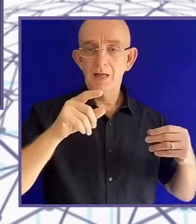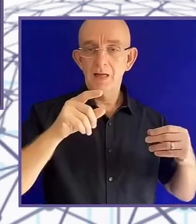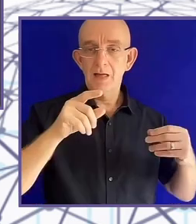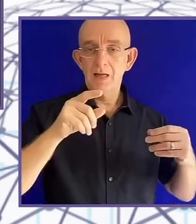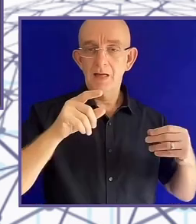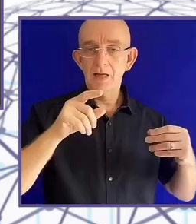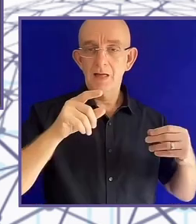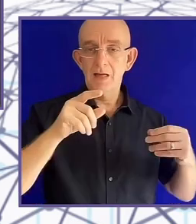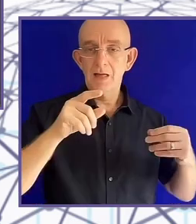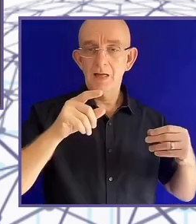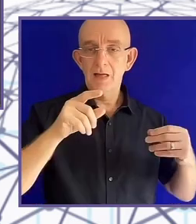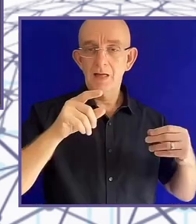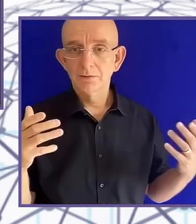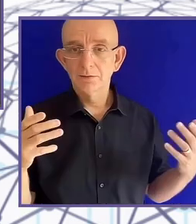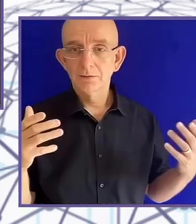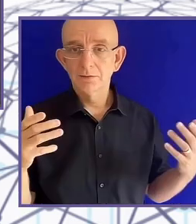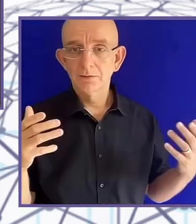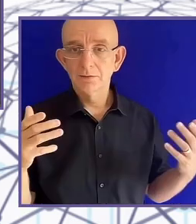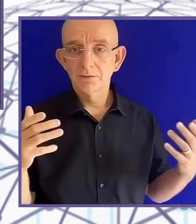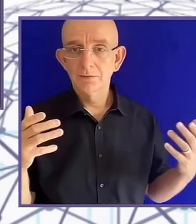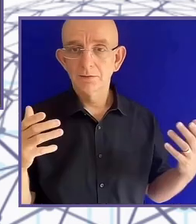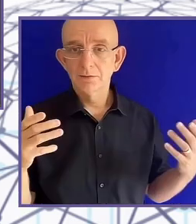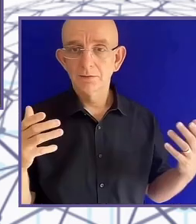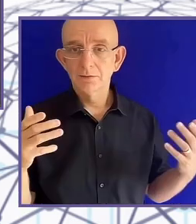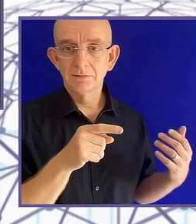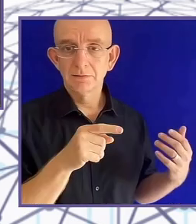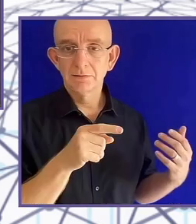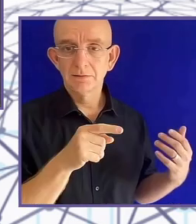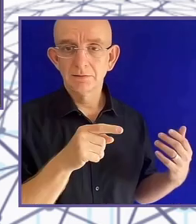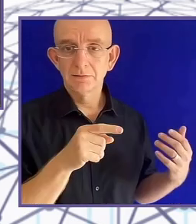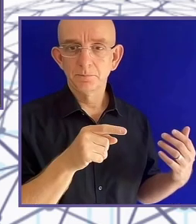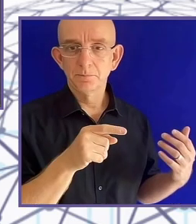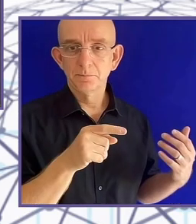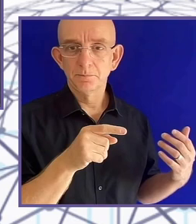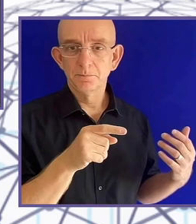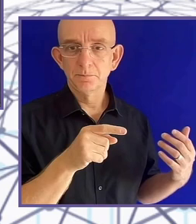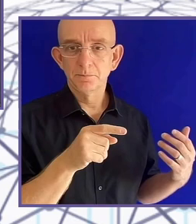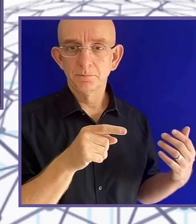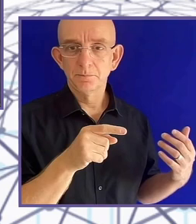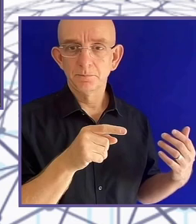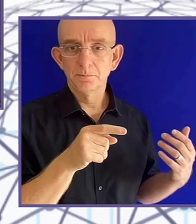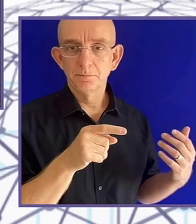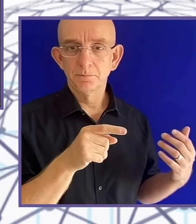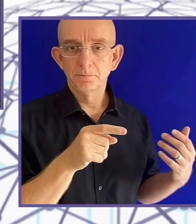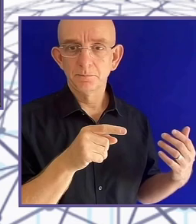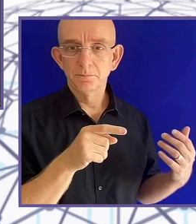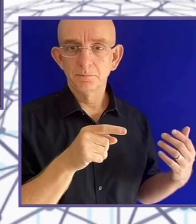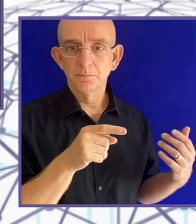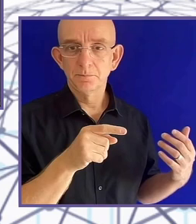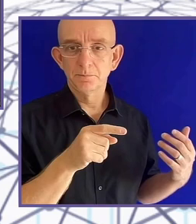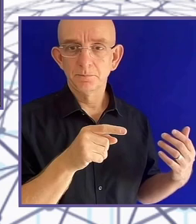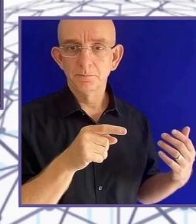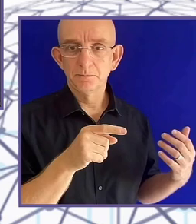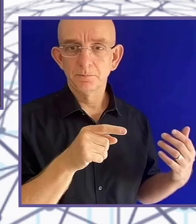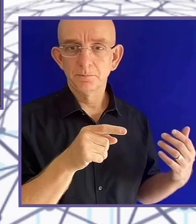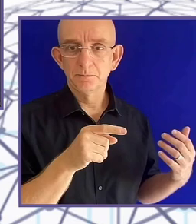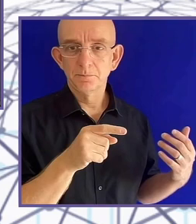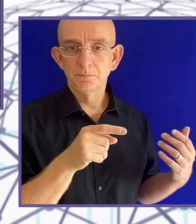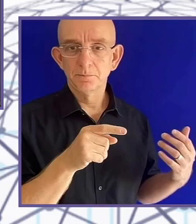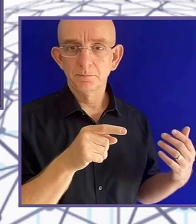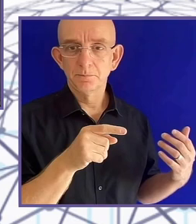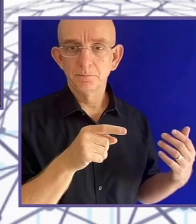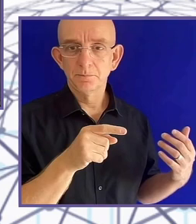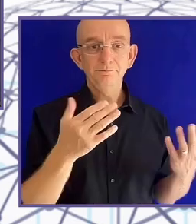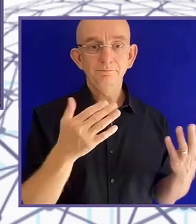with unaffordable invention. And the image description for this